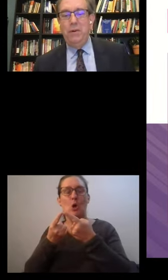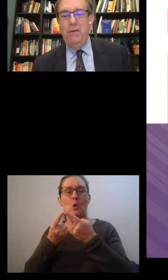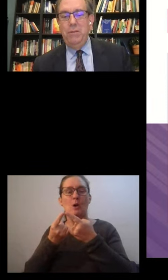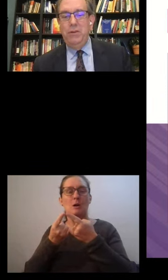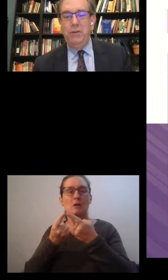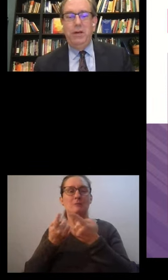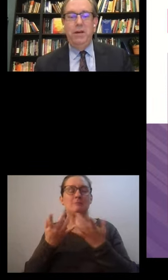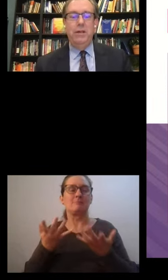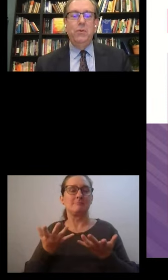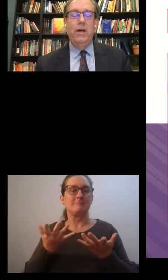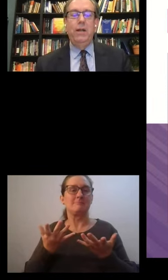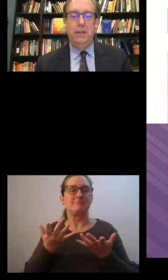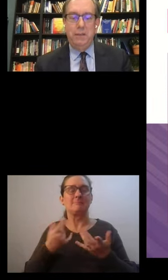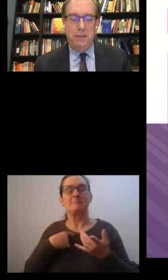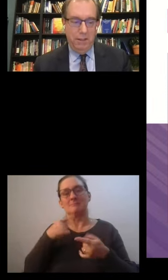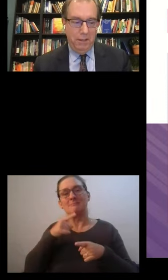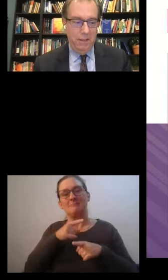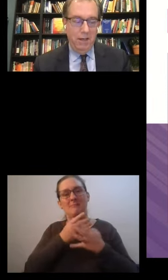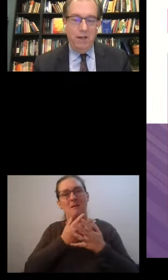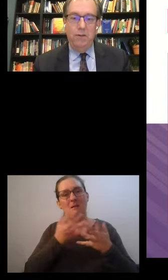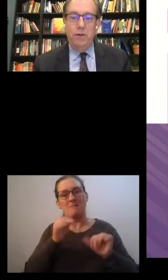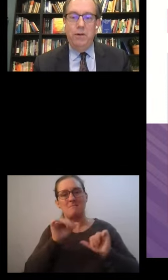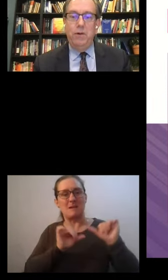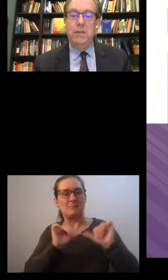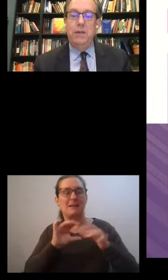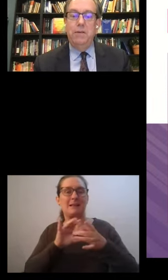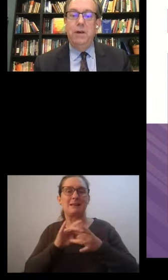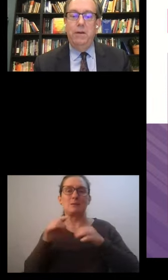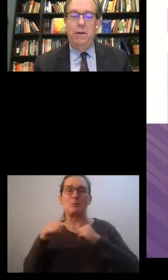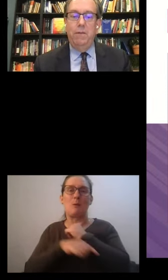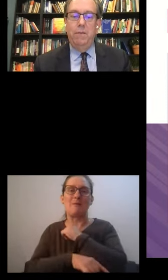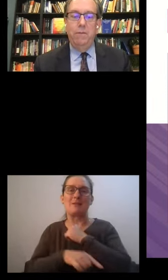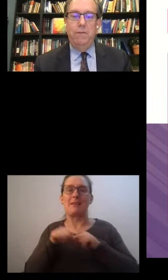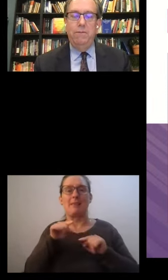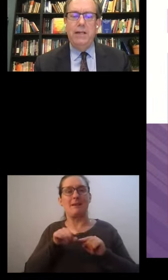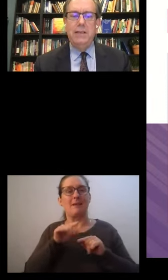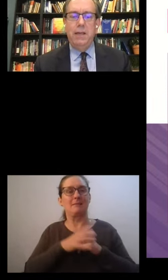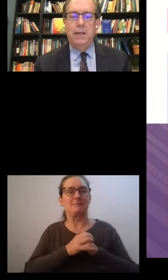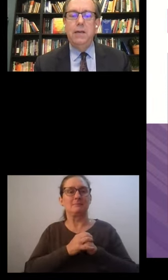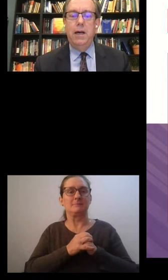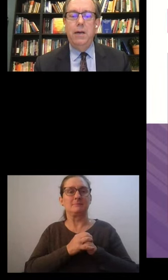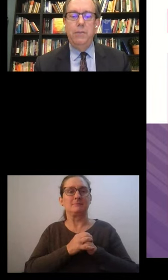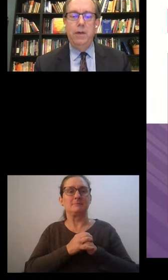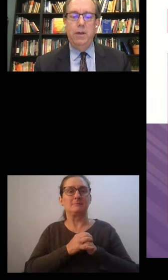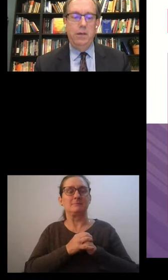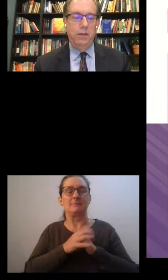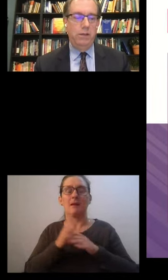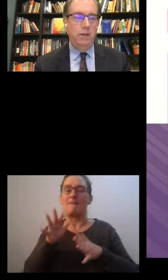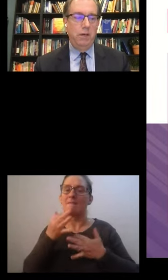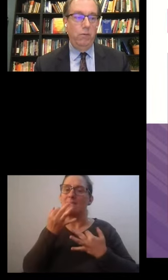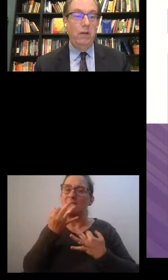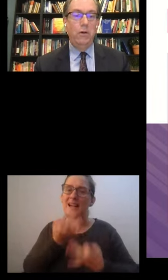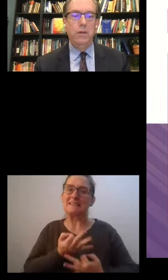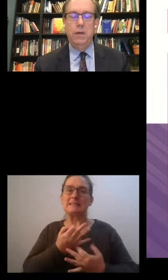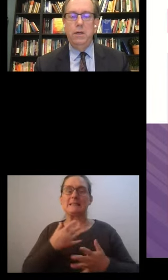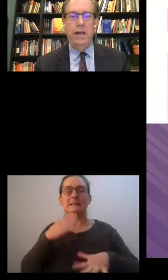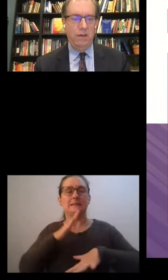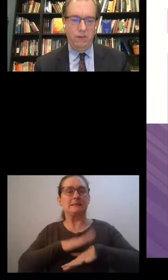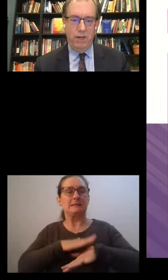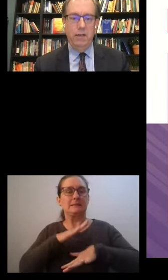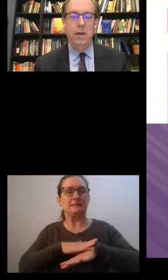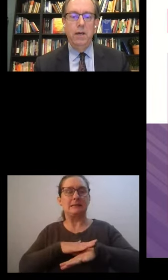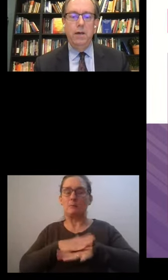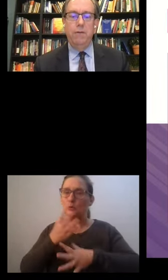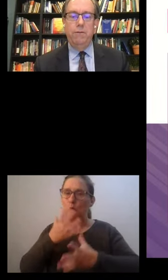multidimensional poverty measure there as well. It really was a fascinating time. We learned